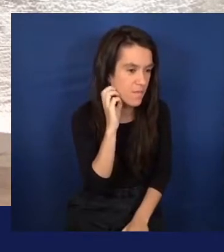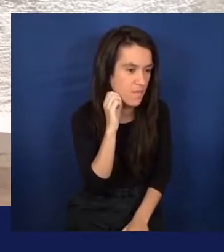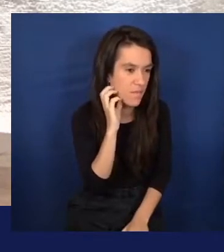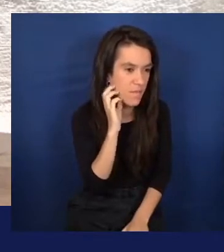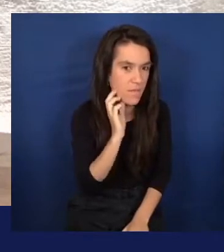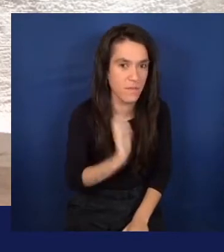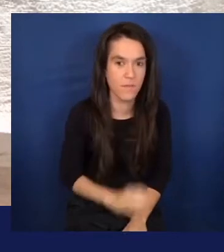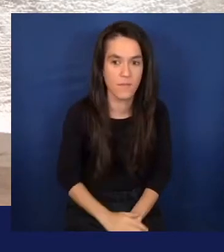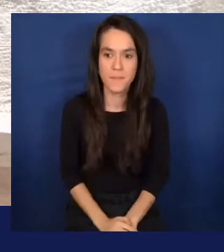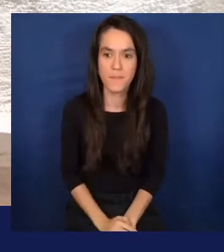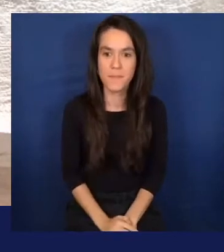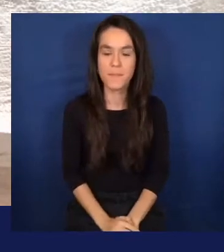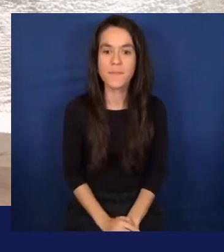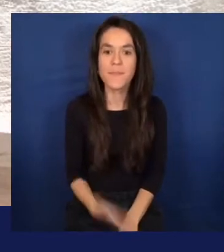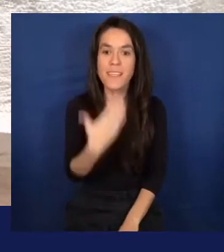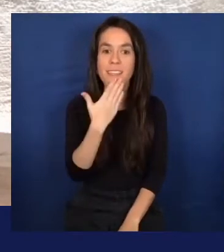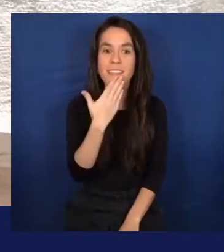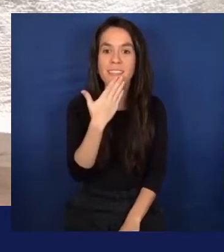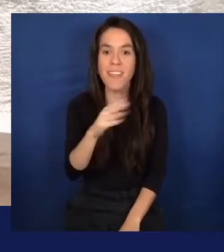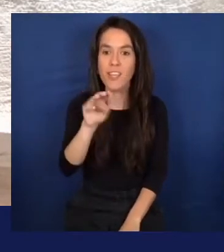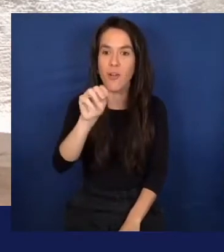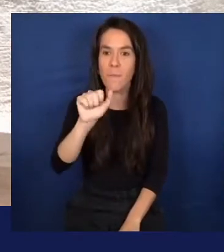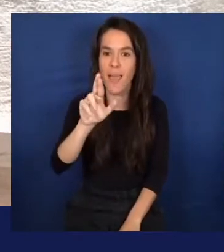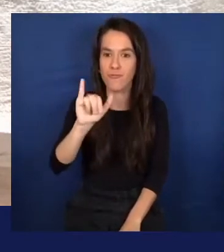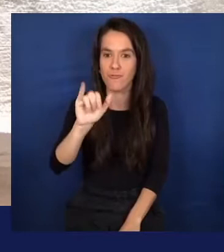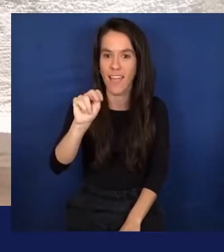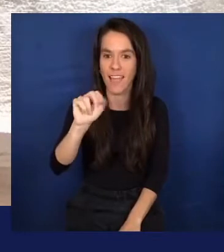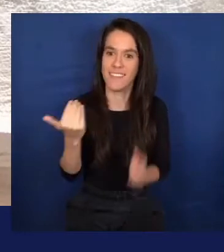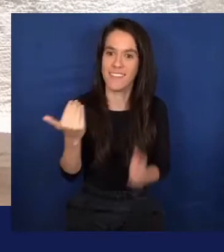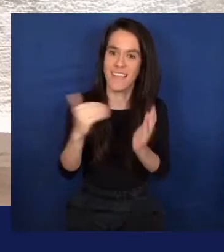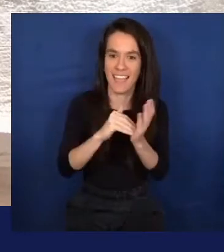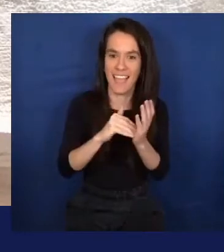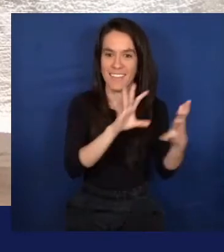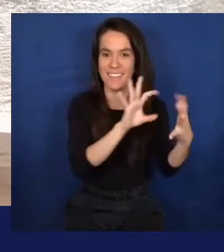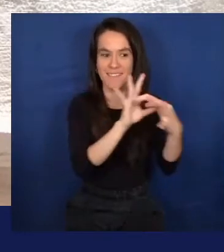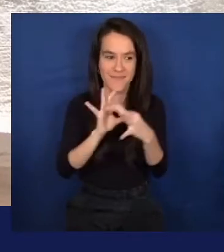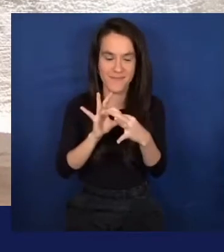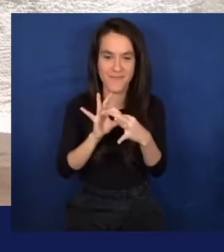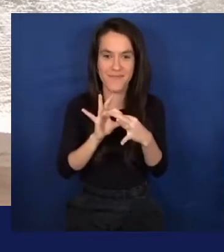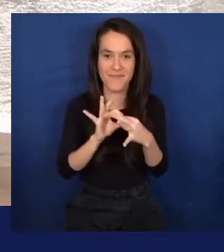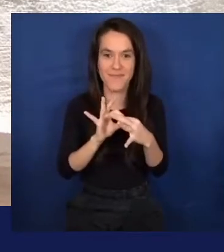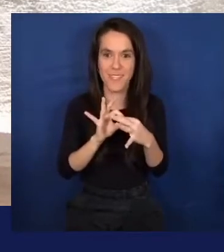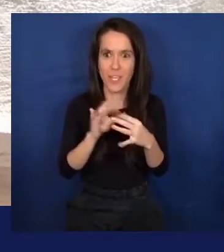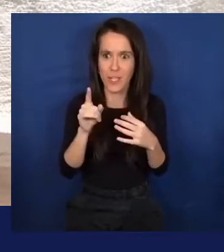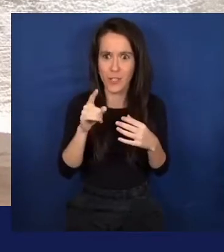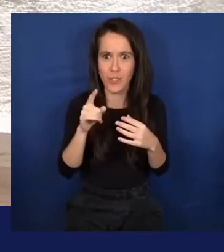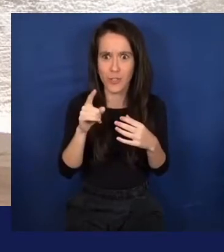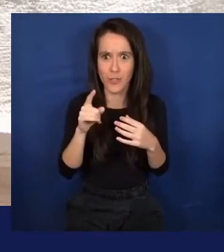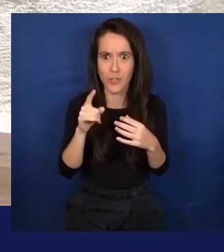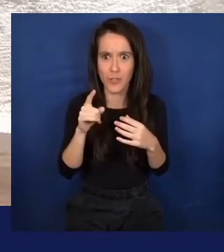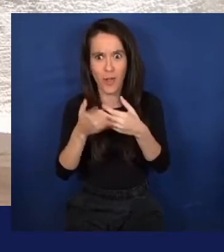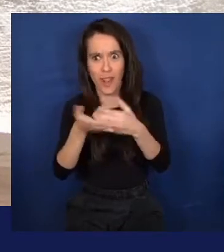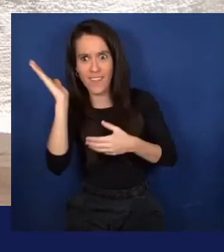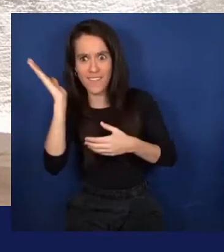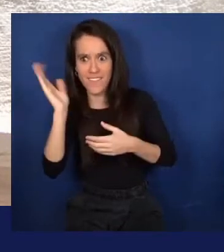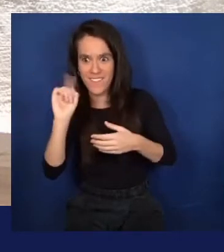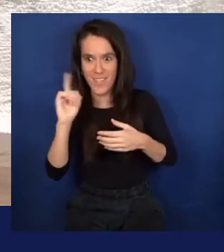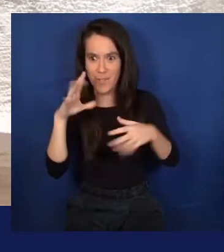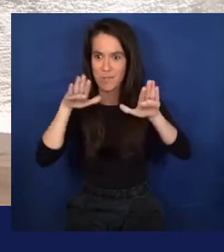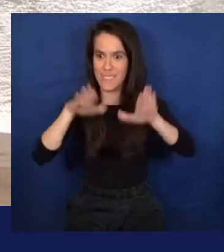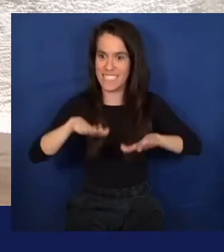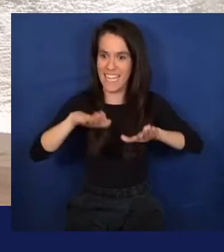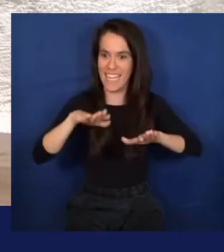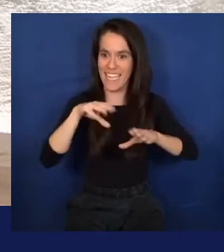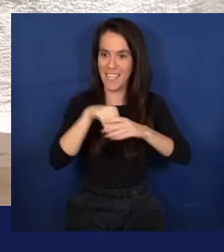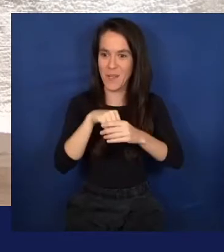for joining us again. Hello again. Yeah. You never left, did you? No. No. No, it